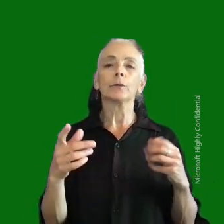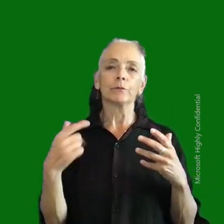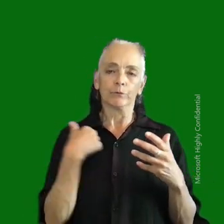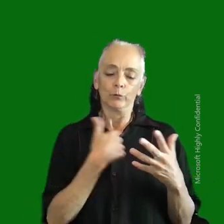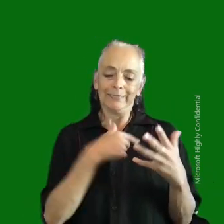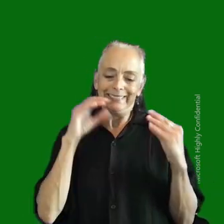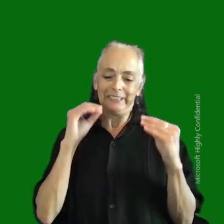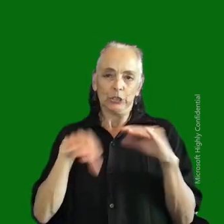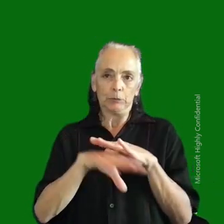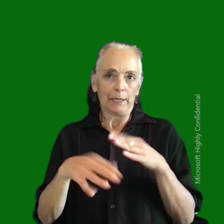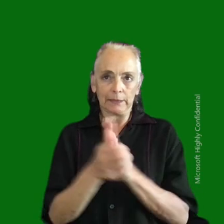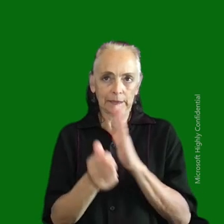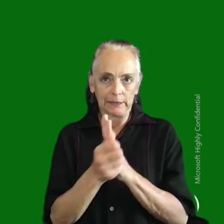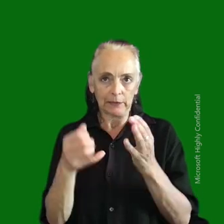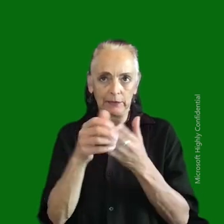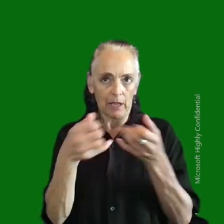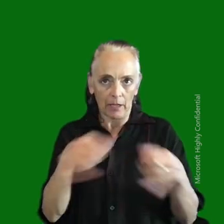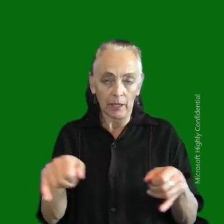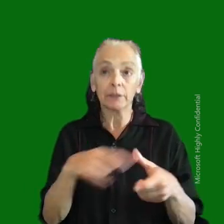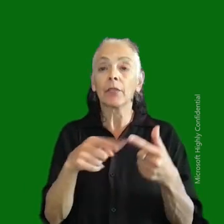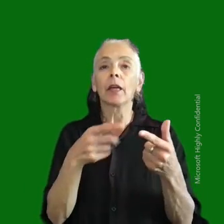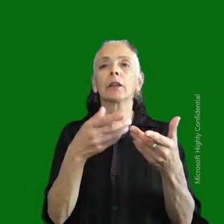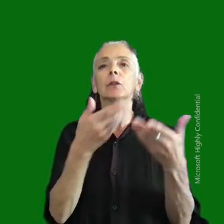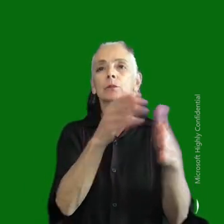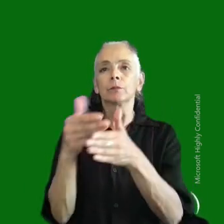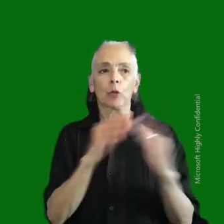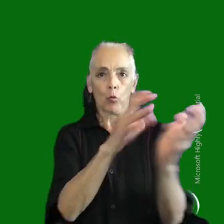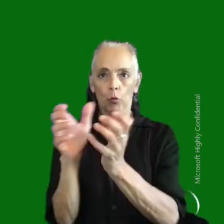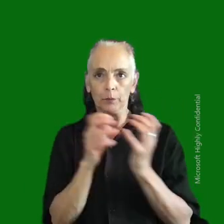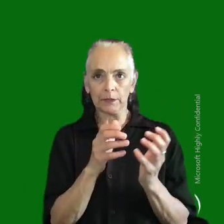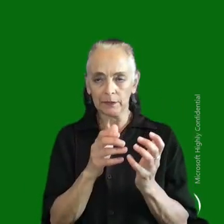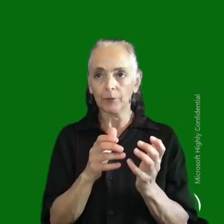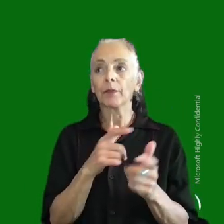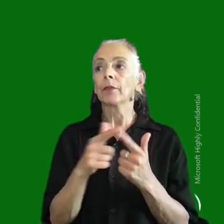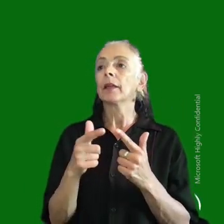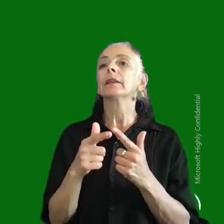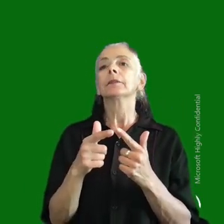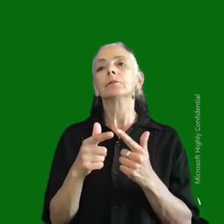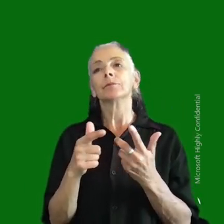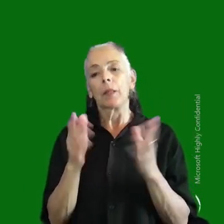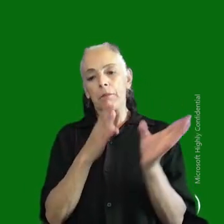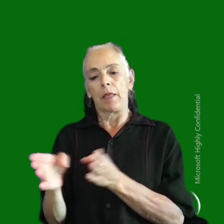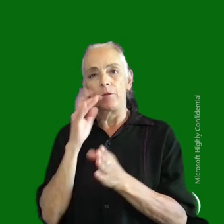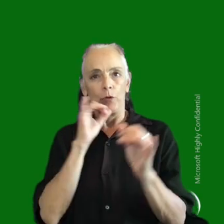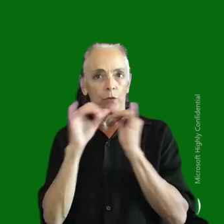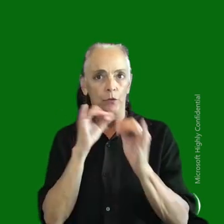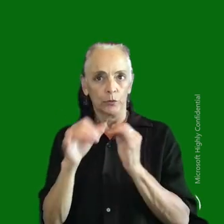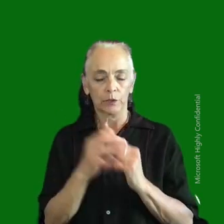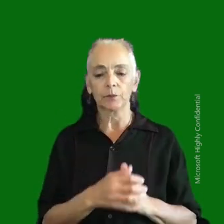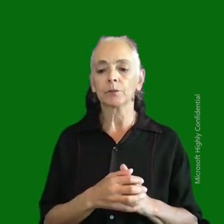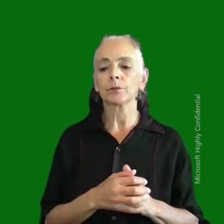are, and then we split up the participants into small groups so they can sit with their facilitators and plan for their interviews. The